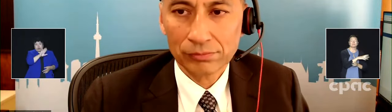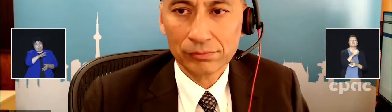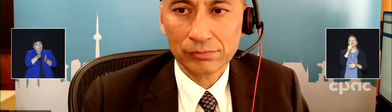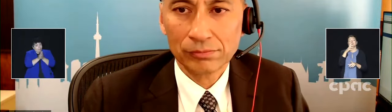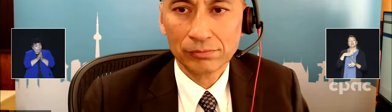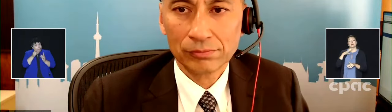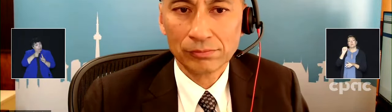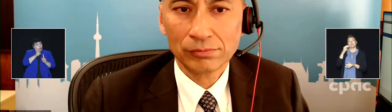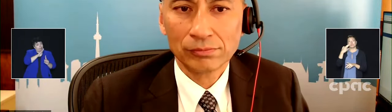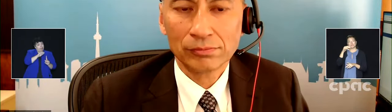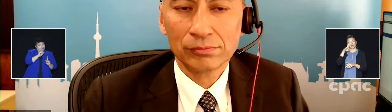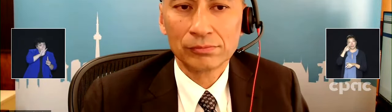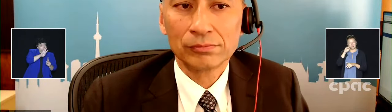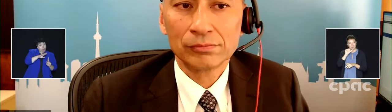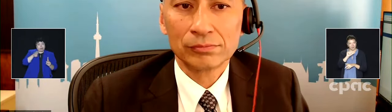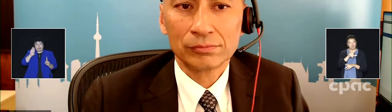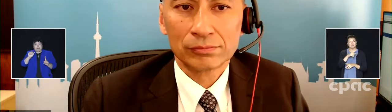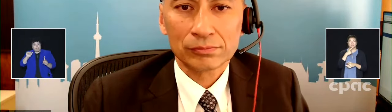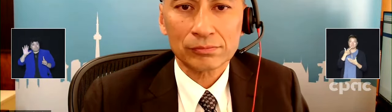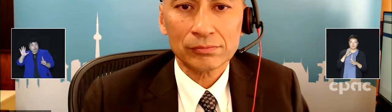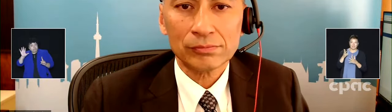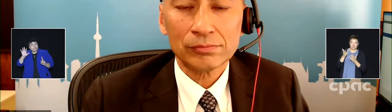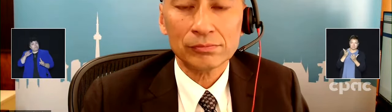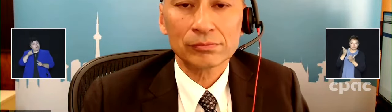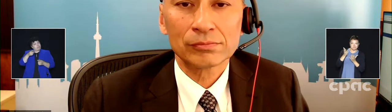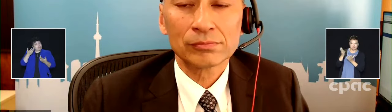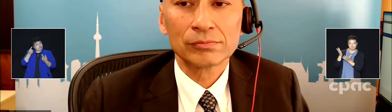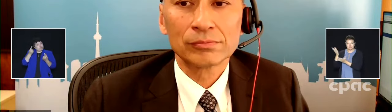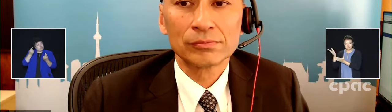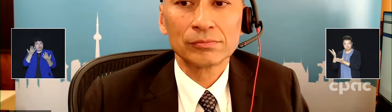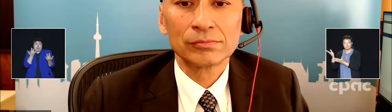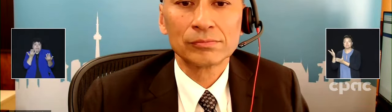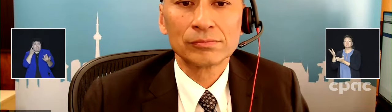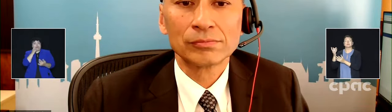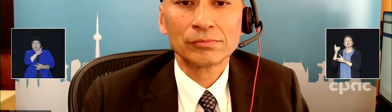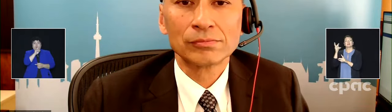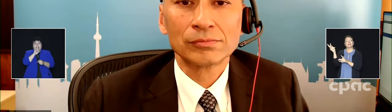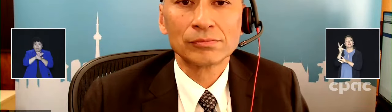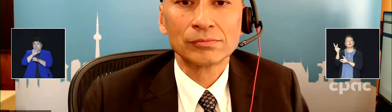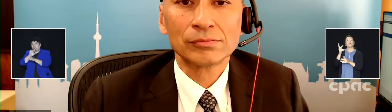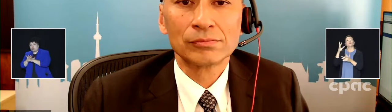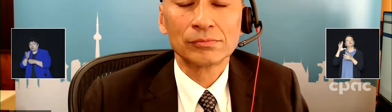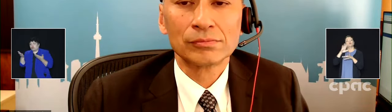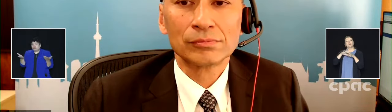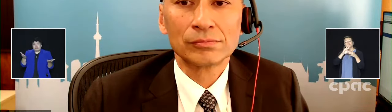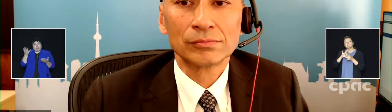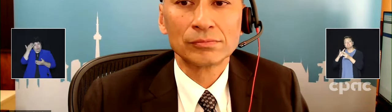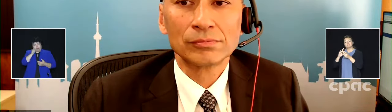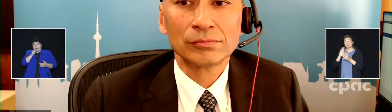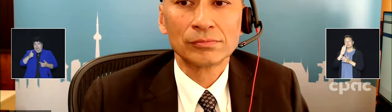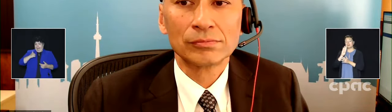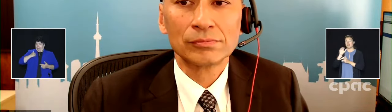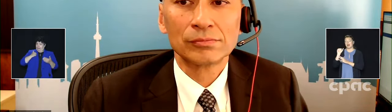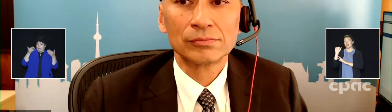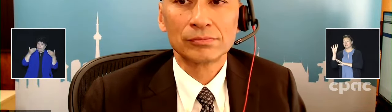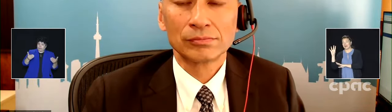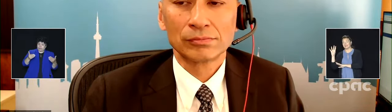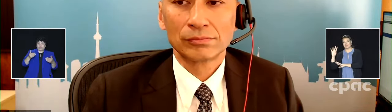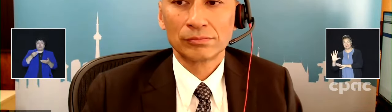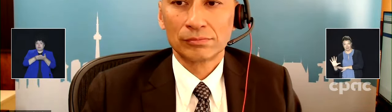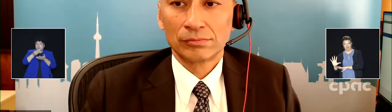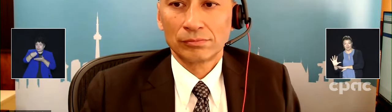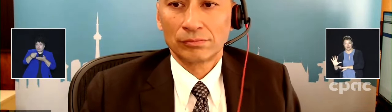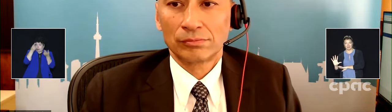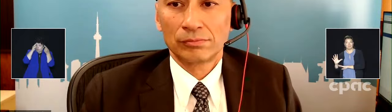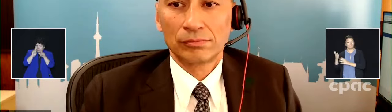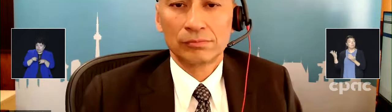and you're waiting for confirmation on their plans. Why was Canada unable to acquire vaccines that target the dominant circulating